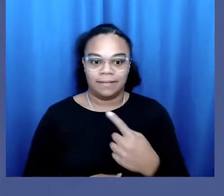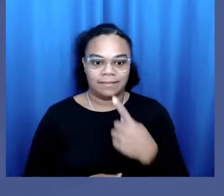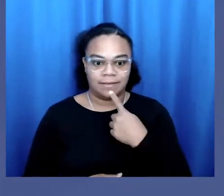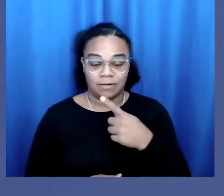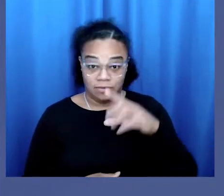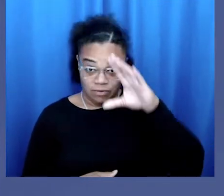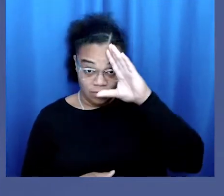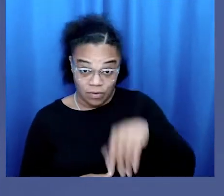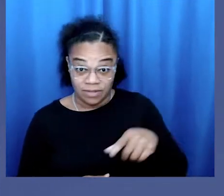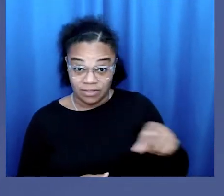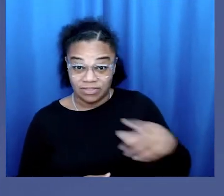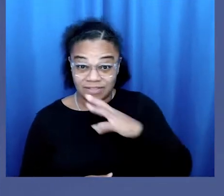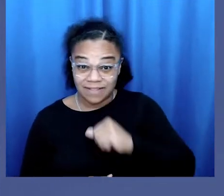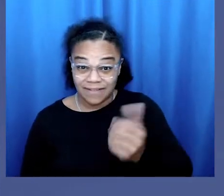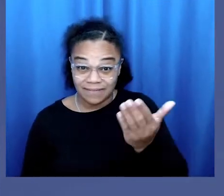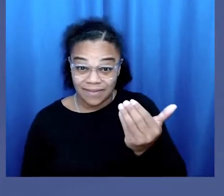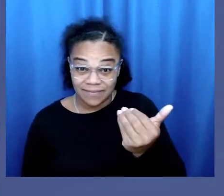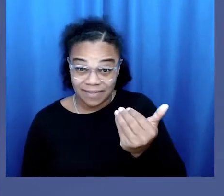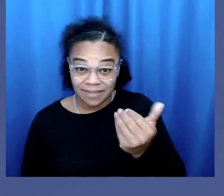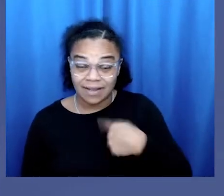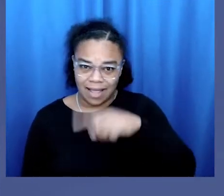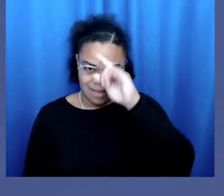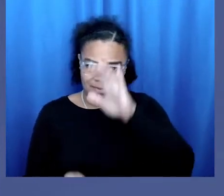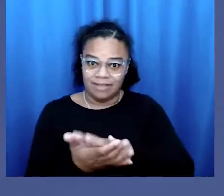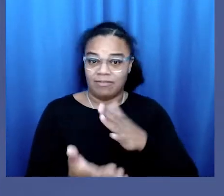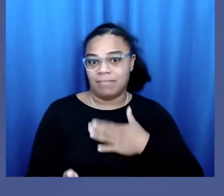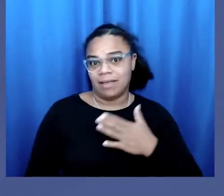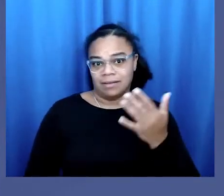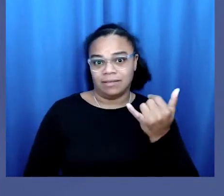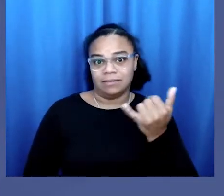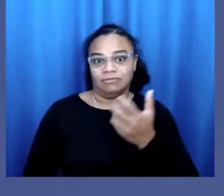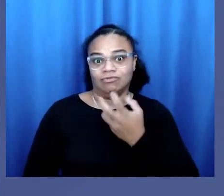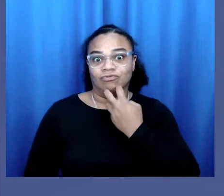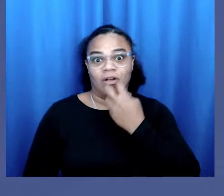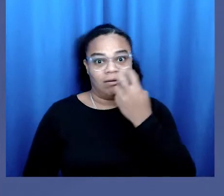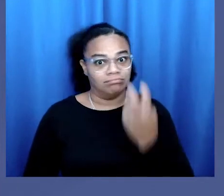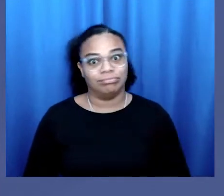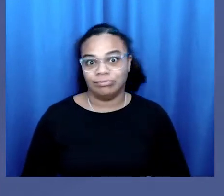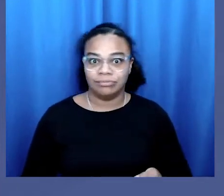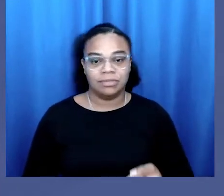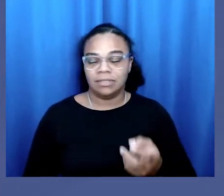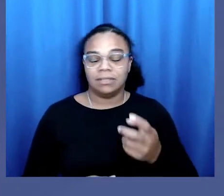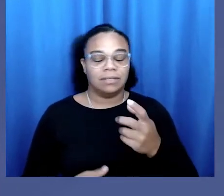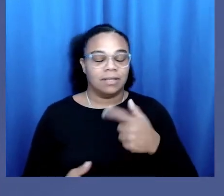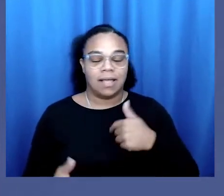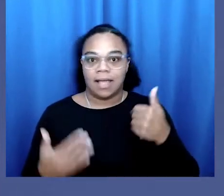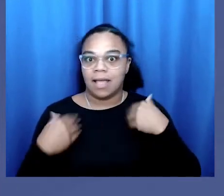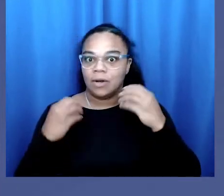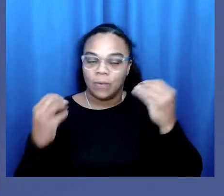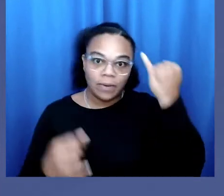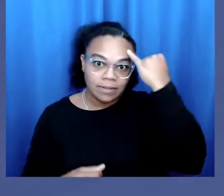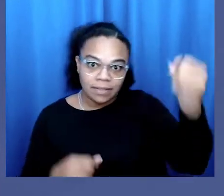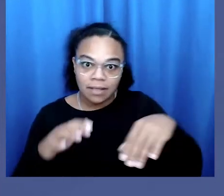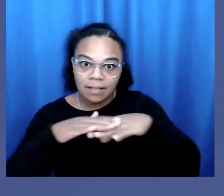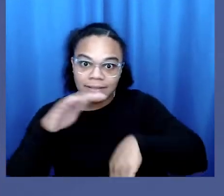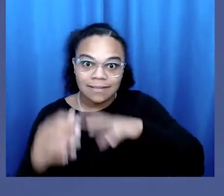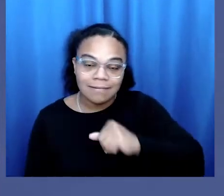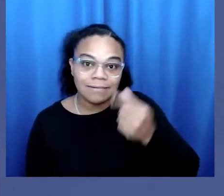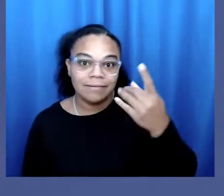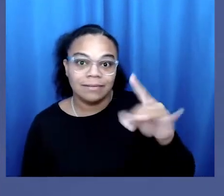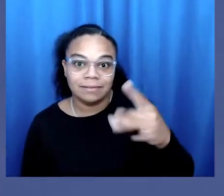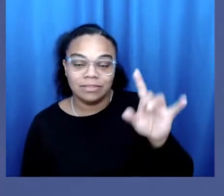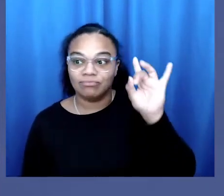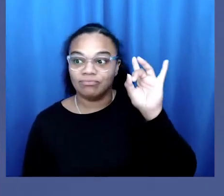me and say, do you know that she is 15 years old? I believe that my jaw probably hit the ground. I had absolutely no idea she was a minor.